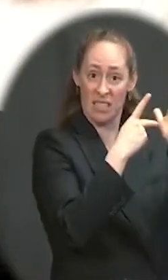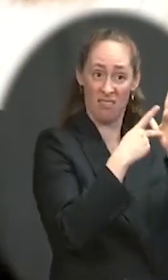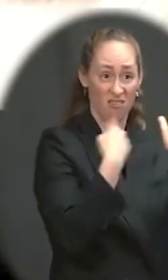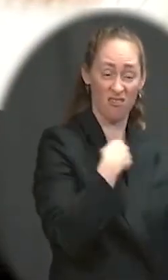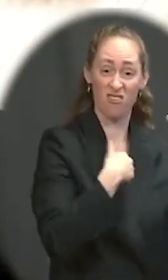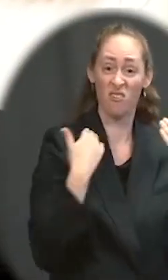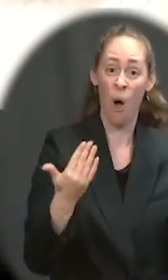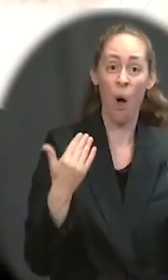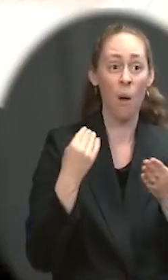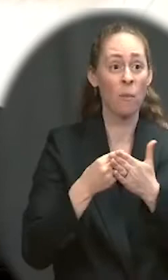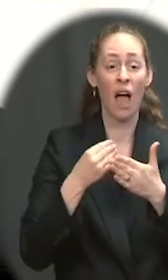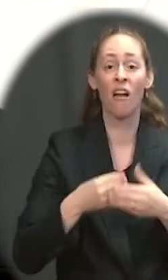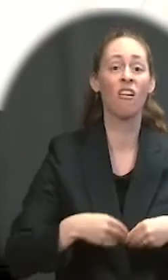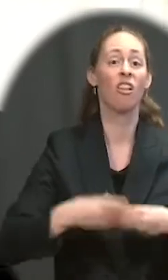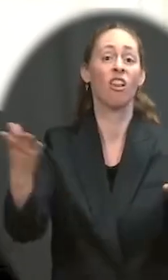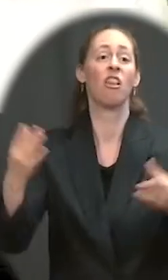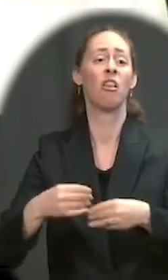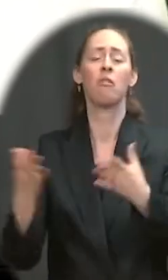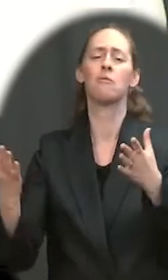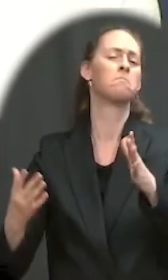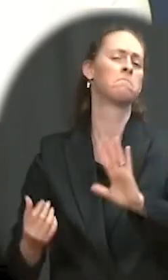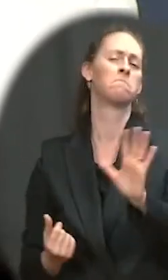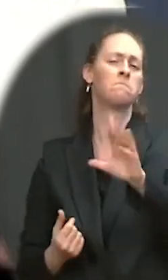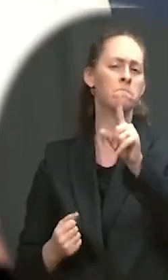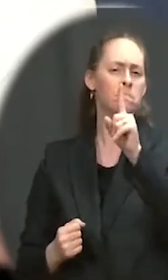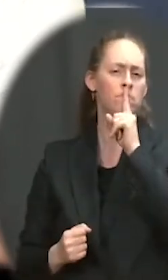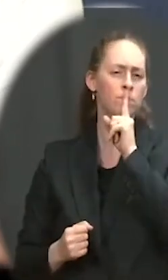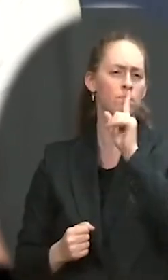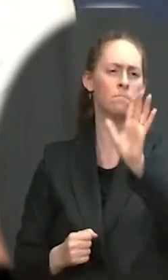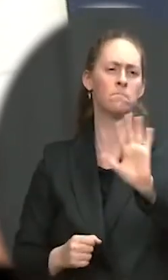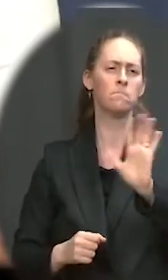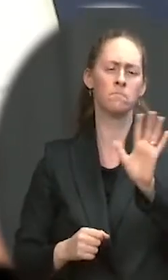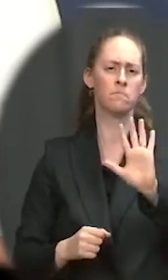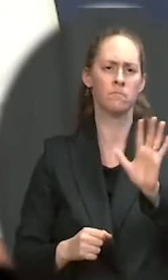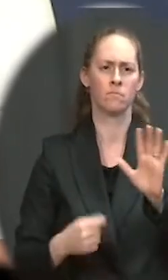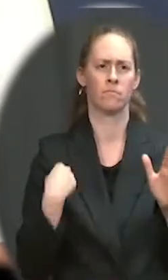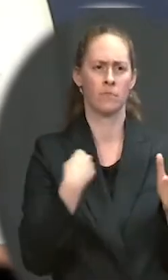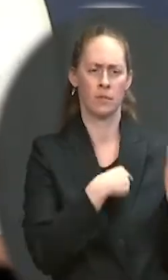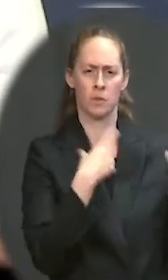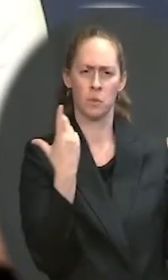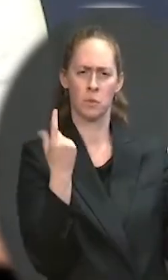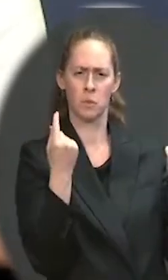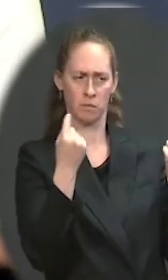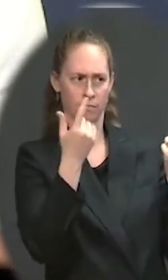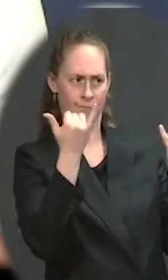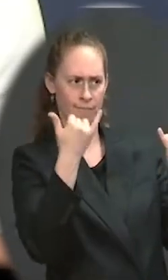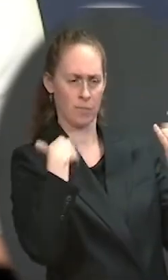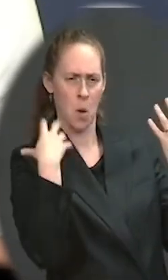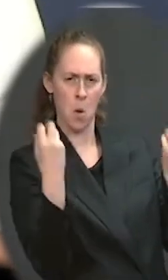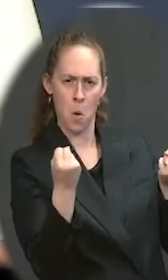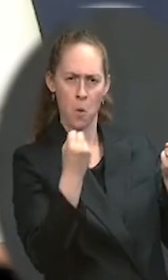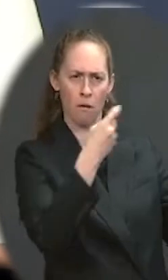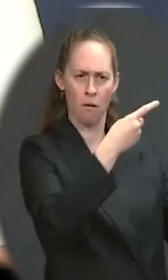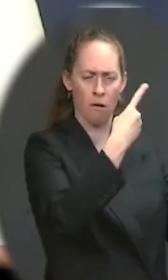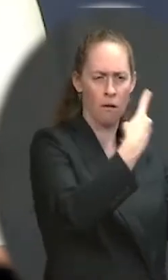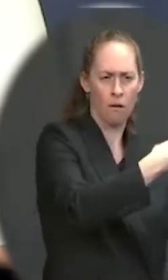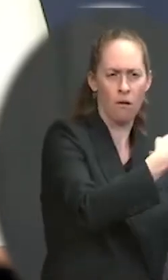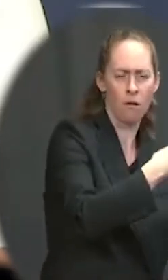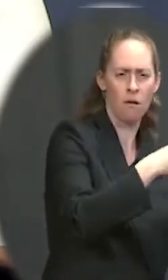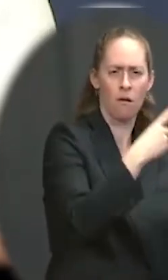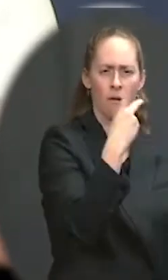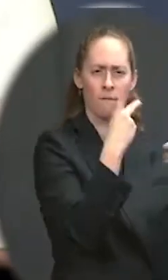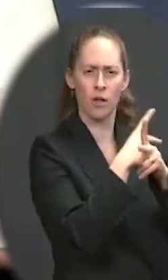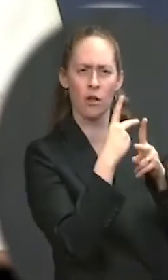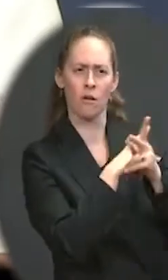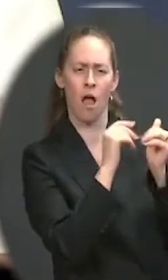Treasury to meet obligations that Congress has already approved. So, certainly, they would be in the lead, as they have historically been in most administrations,